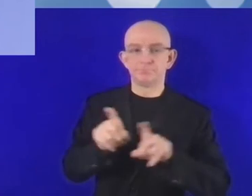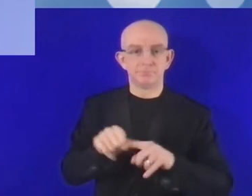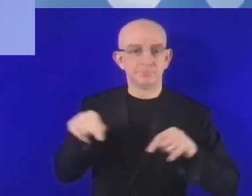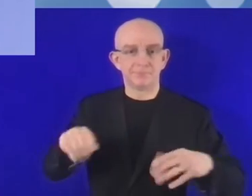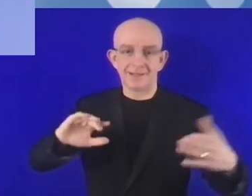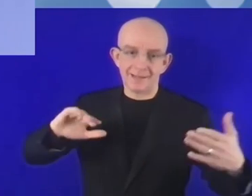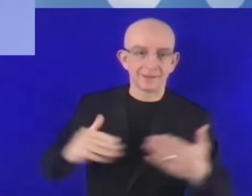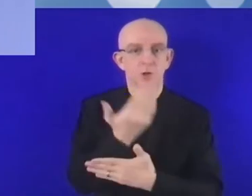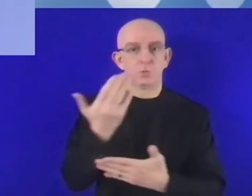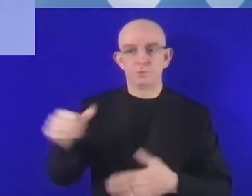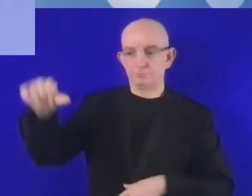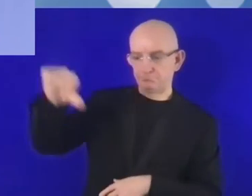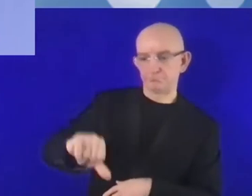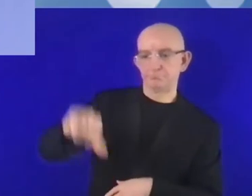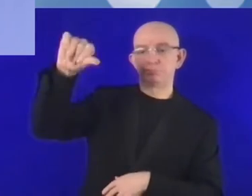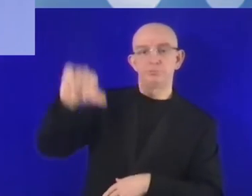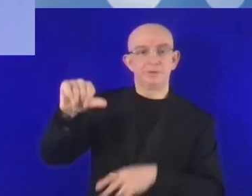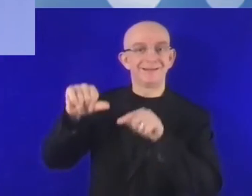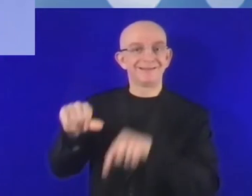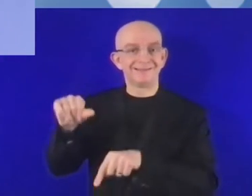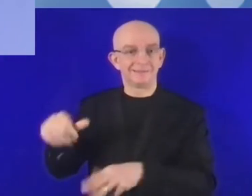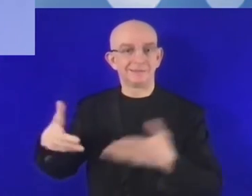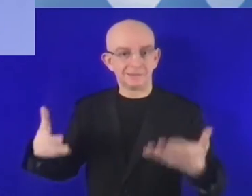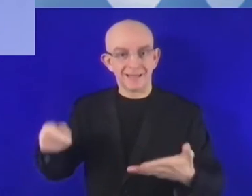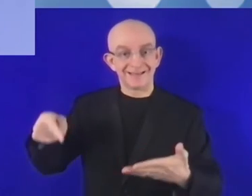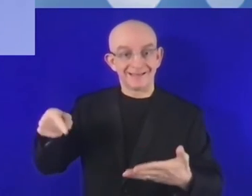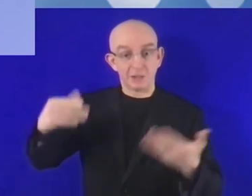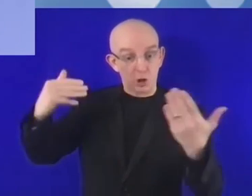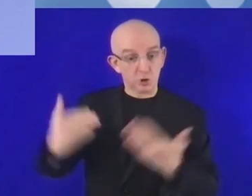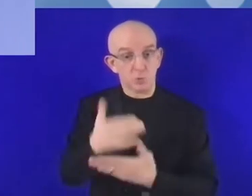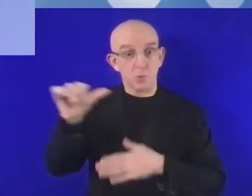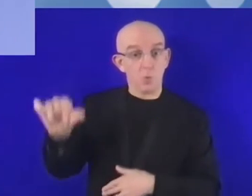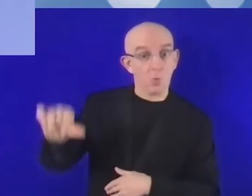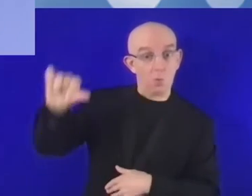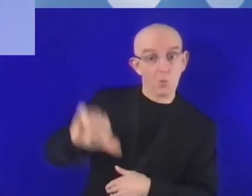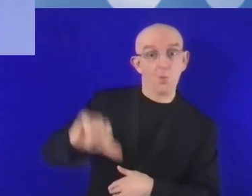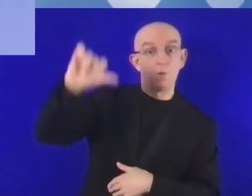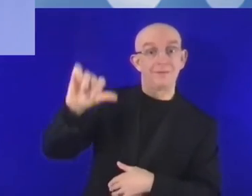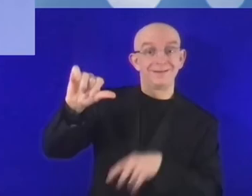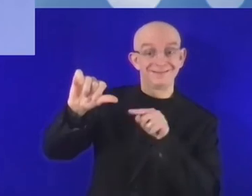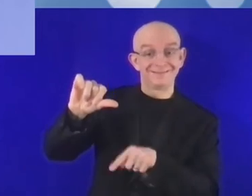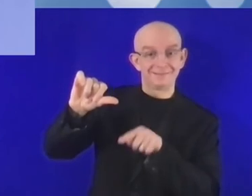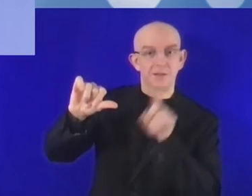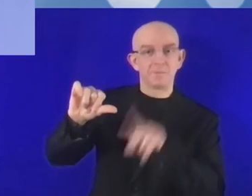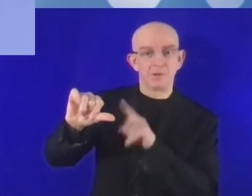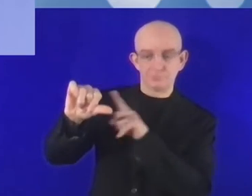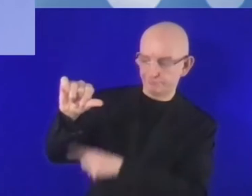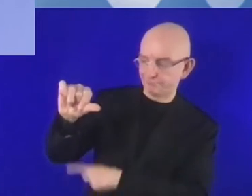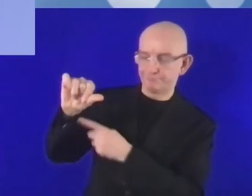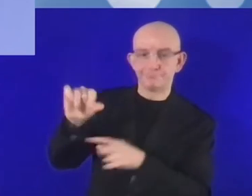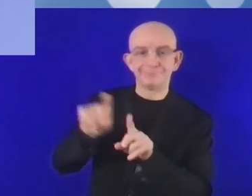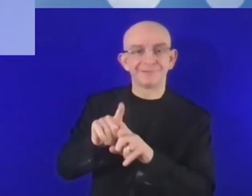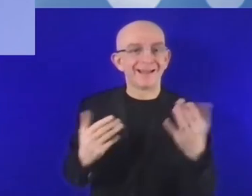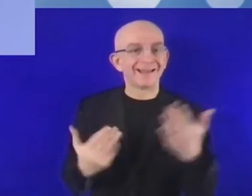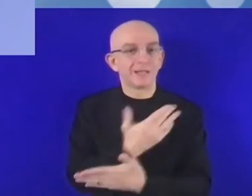aggregate, analyze and use it for the benefit of a nation. So this process demands the